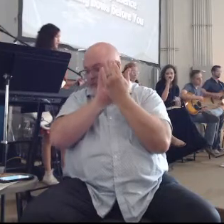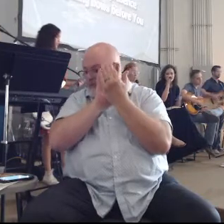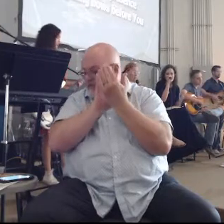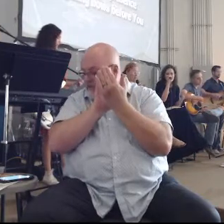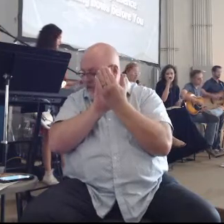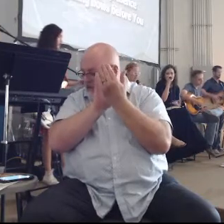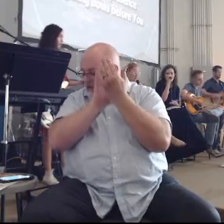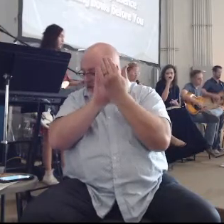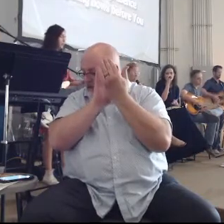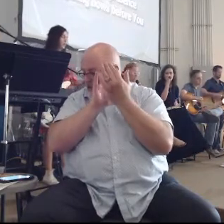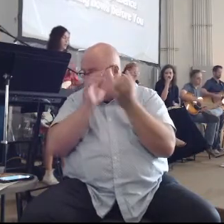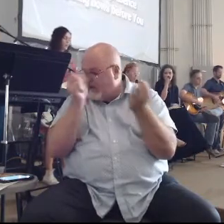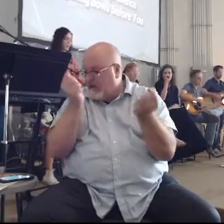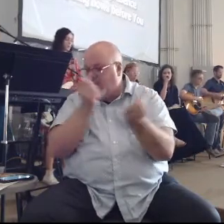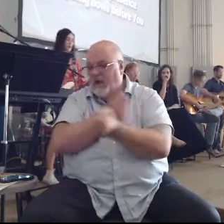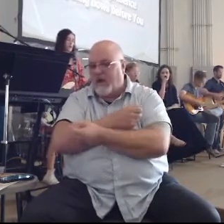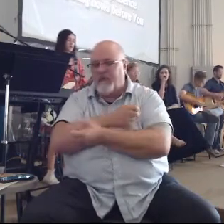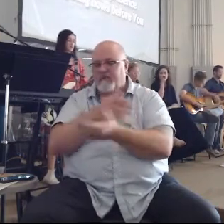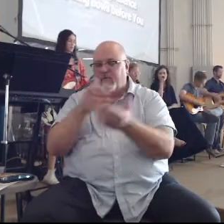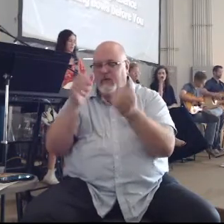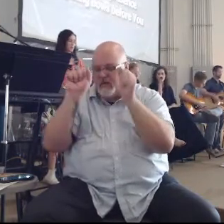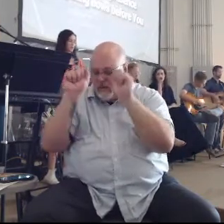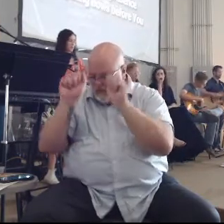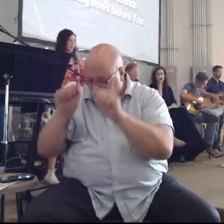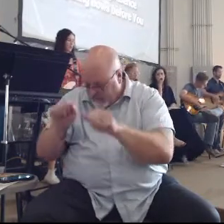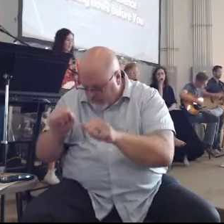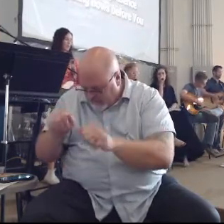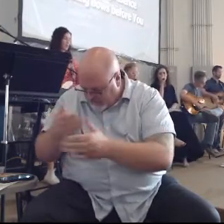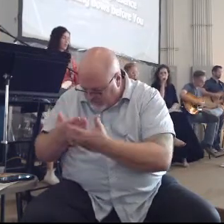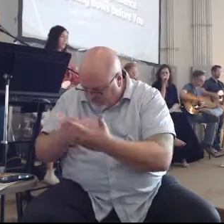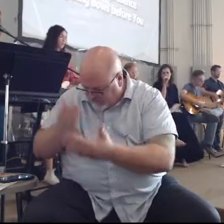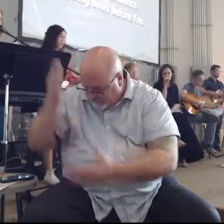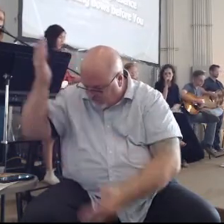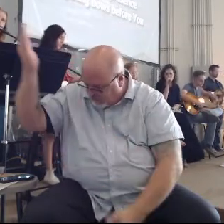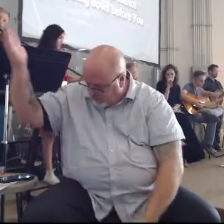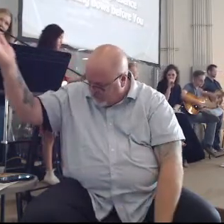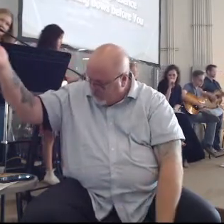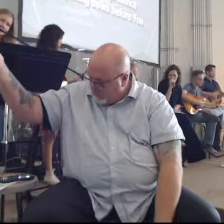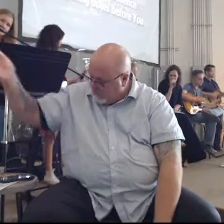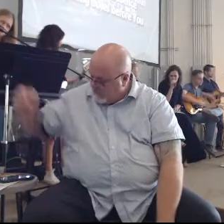Everything else before you